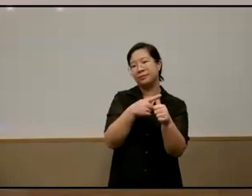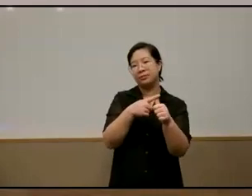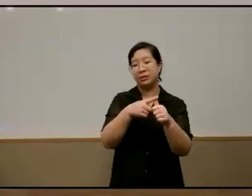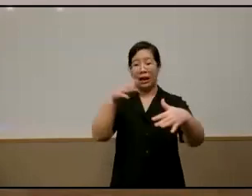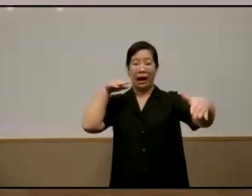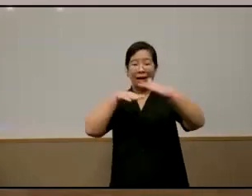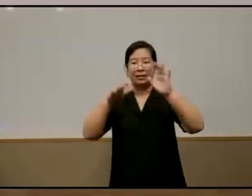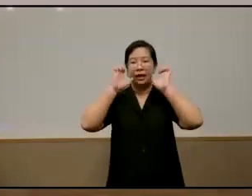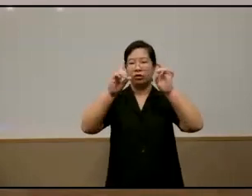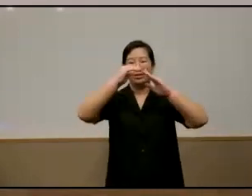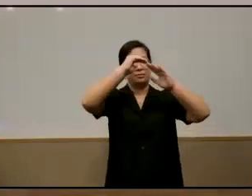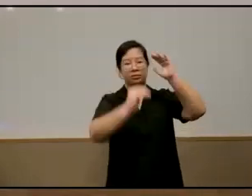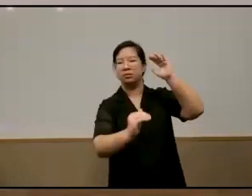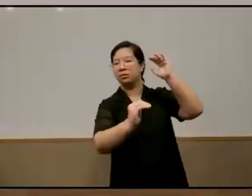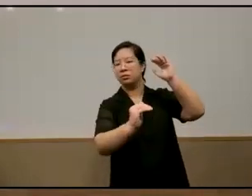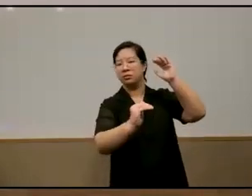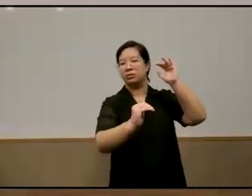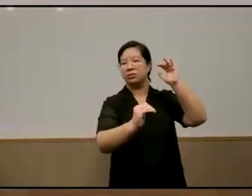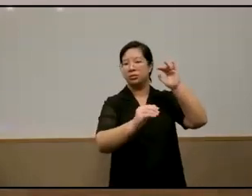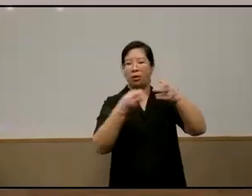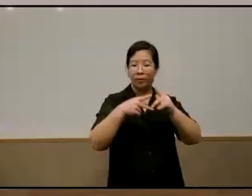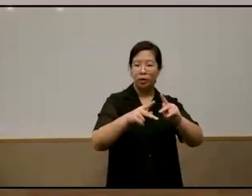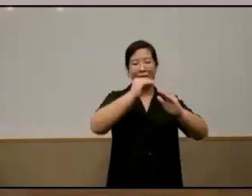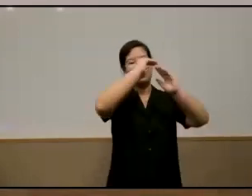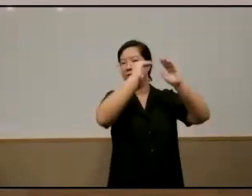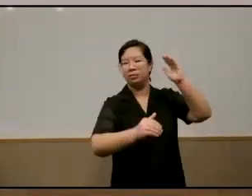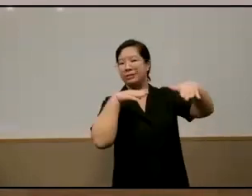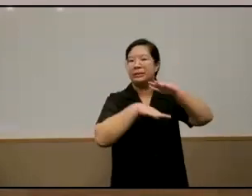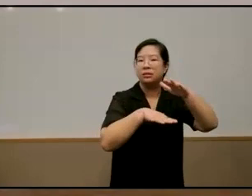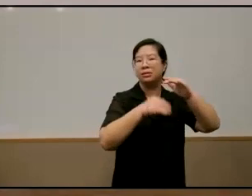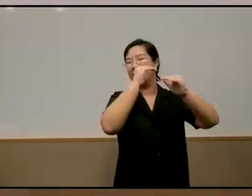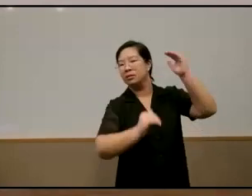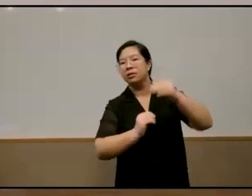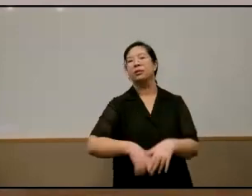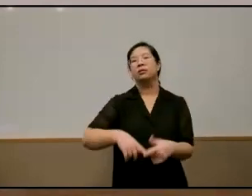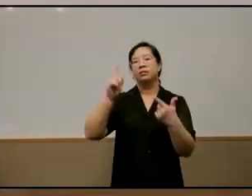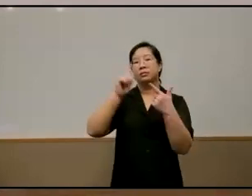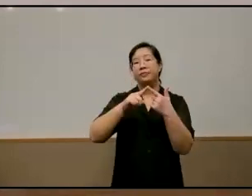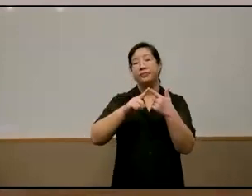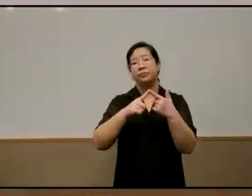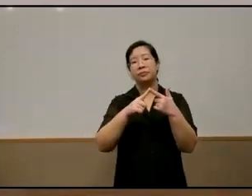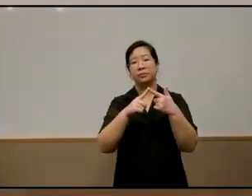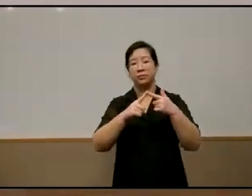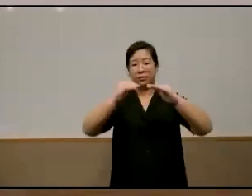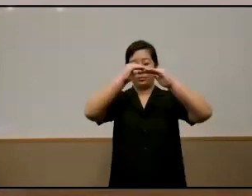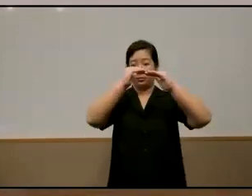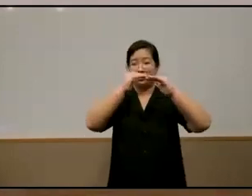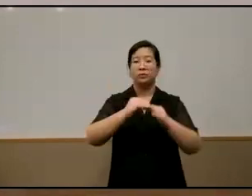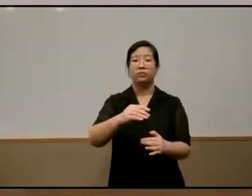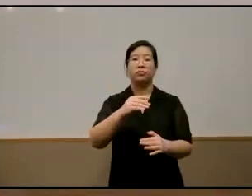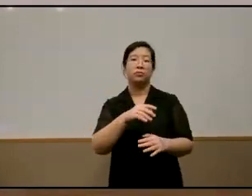access to education facilities and opportunities in singapore secondly inequality perpetuated by